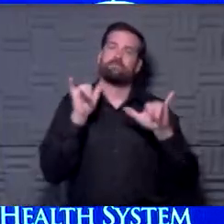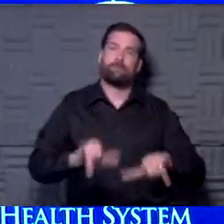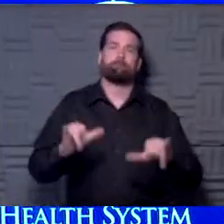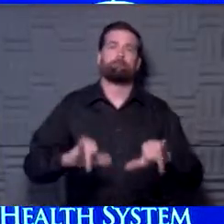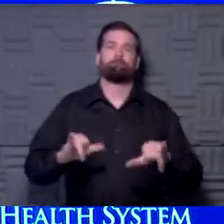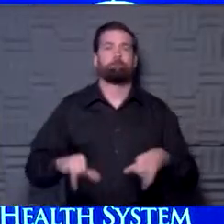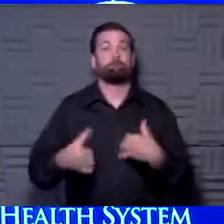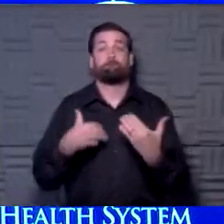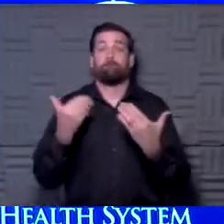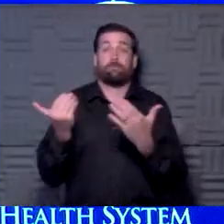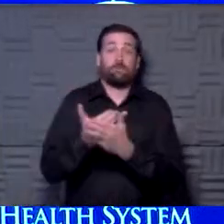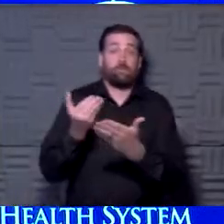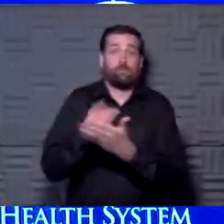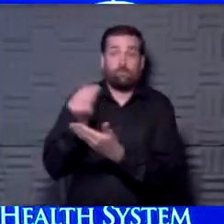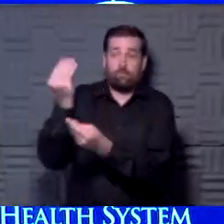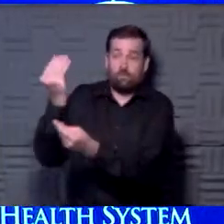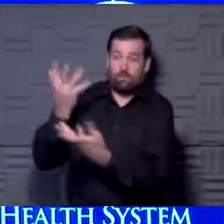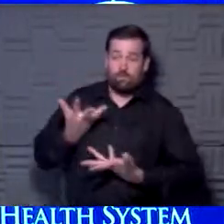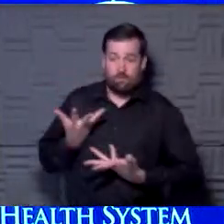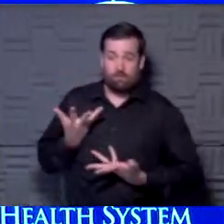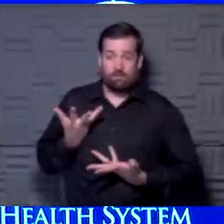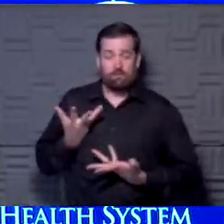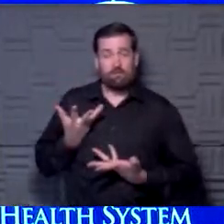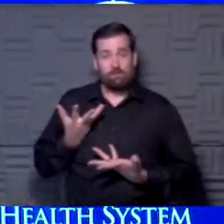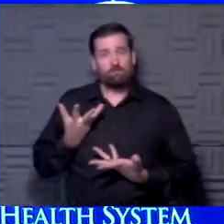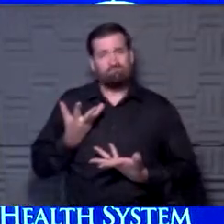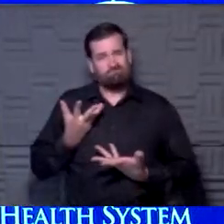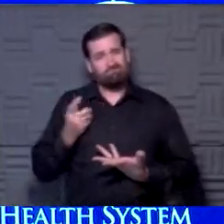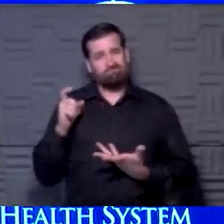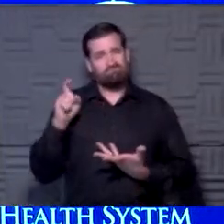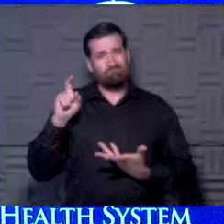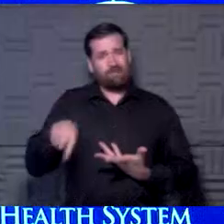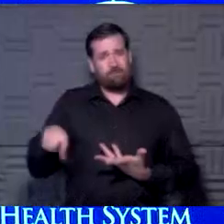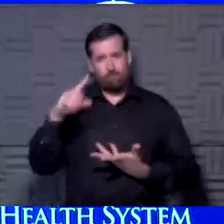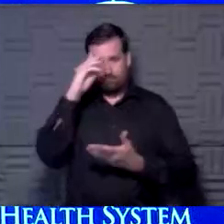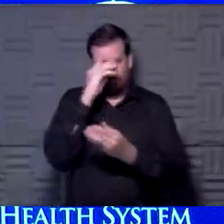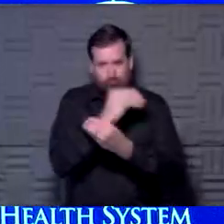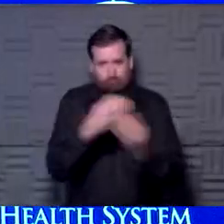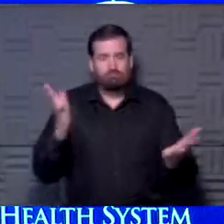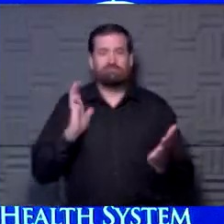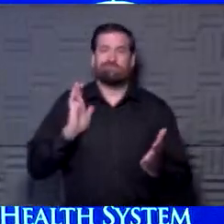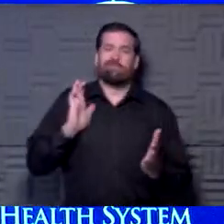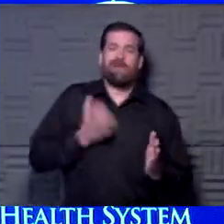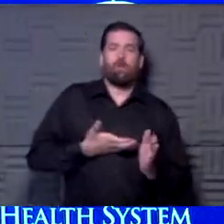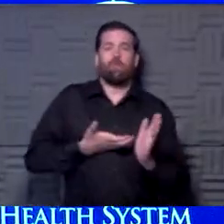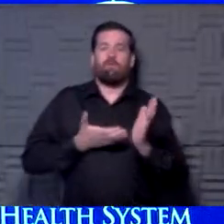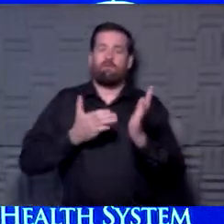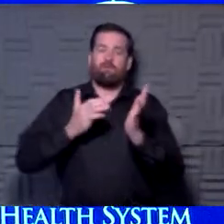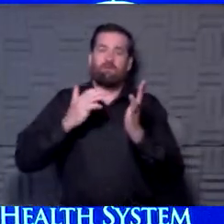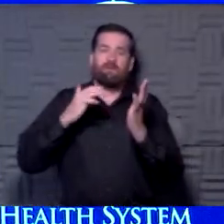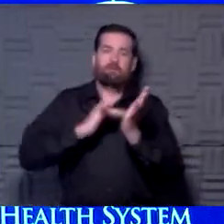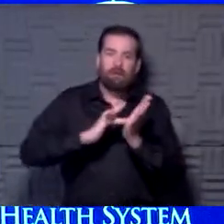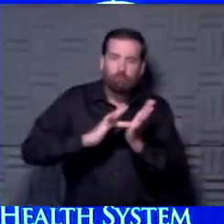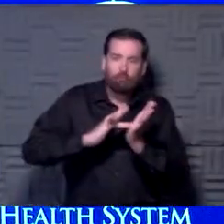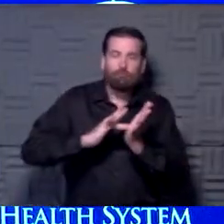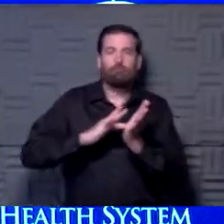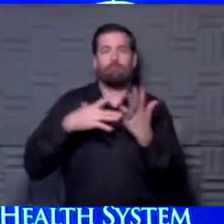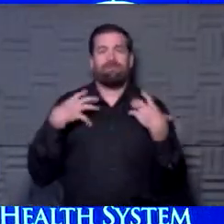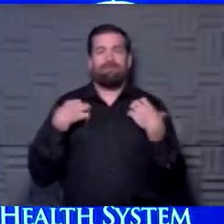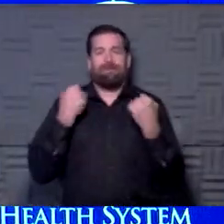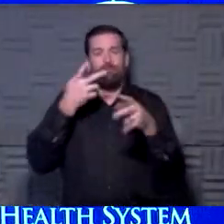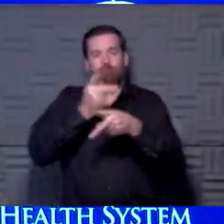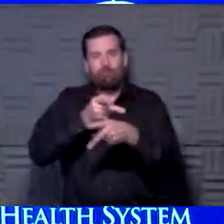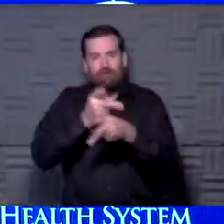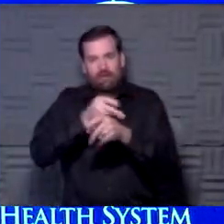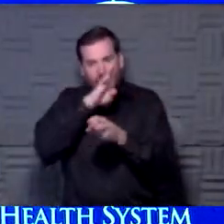As new information arises, we feel that we have to offer you our health care and medical insights about that information.